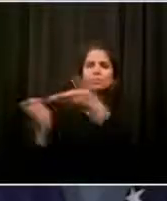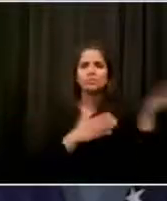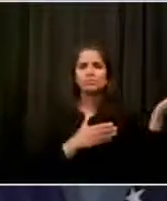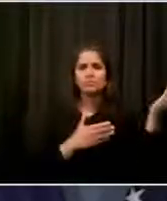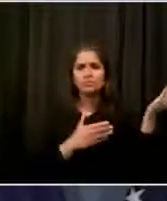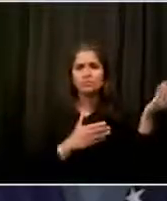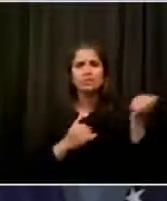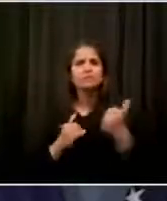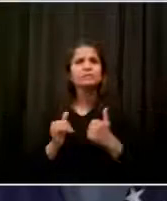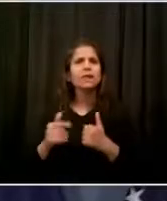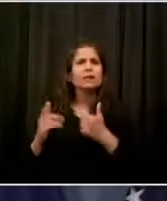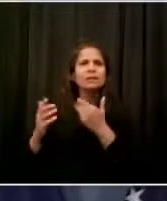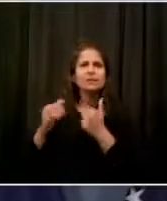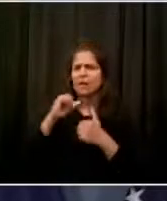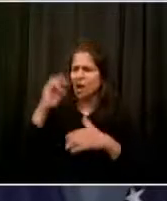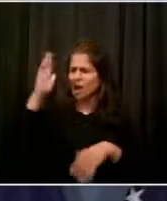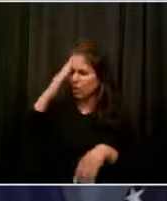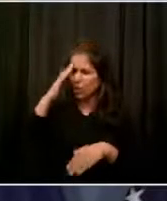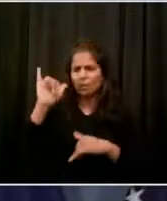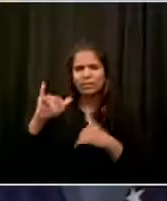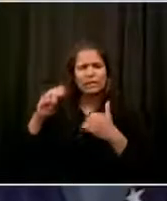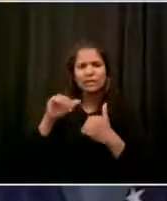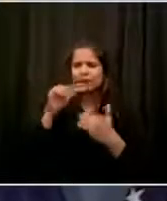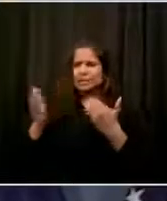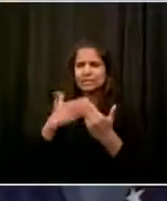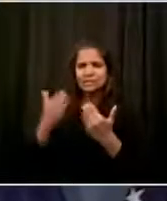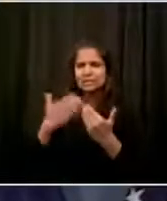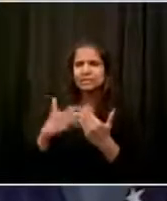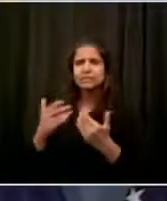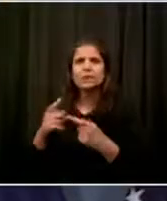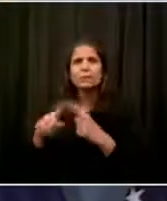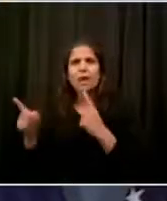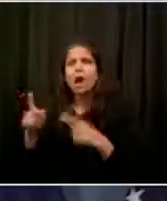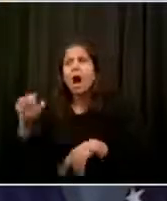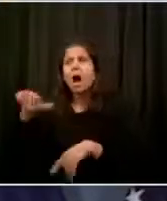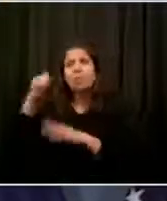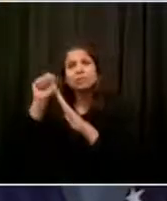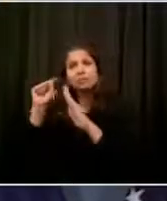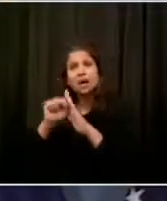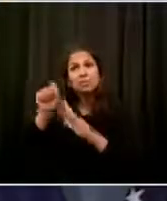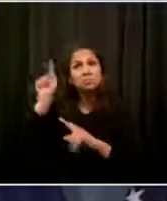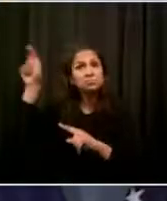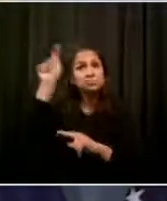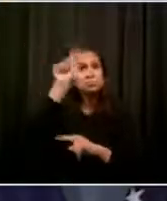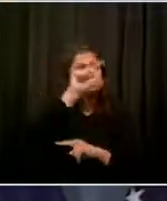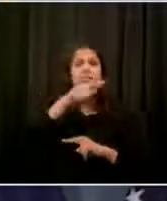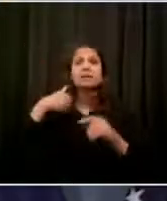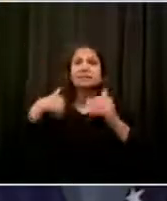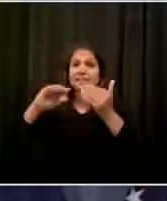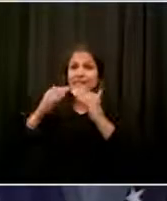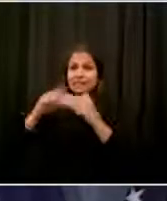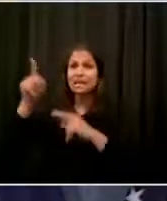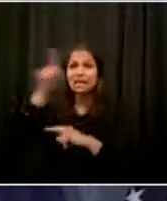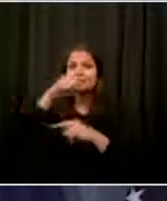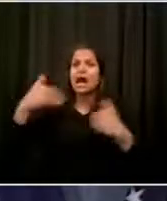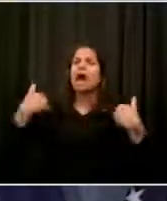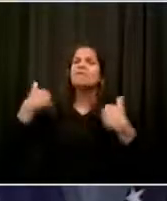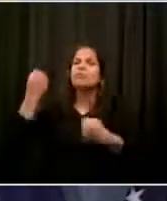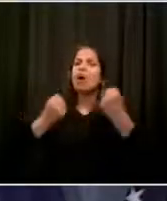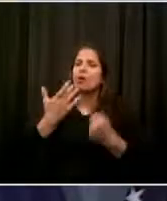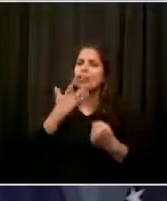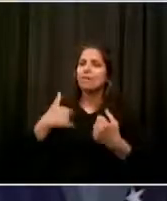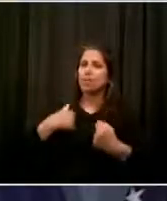it's not the easiest thing. The state rules are for the whole state, and we're the least car-focused part of New York State.